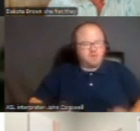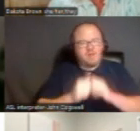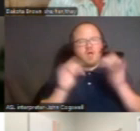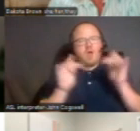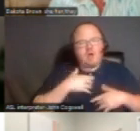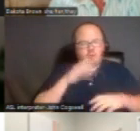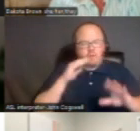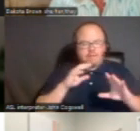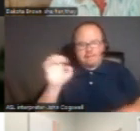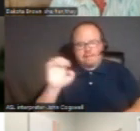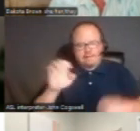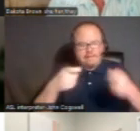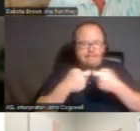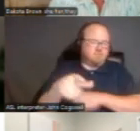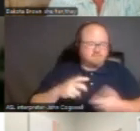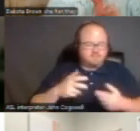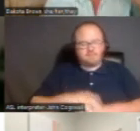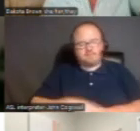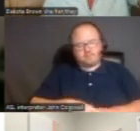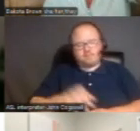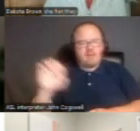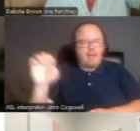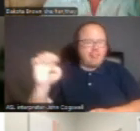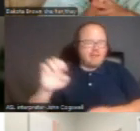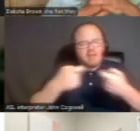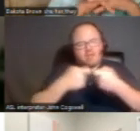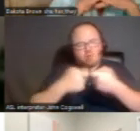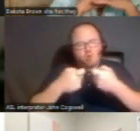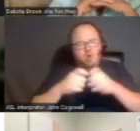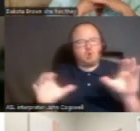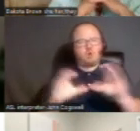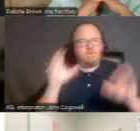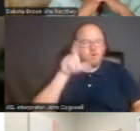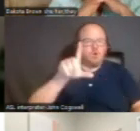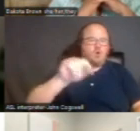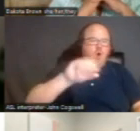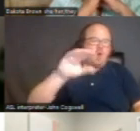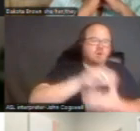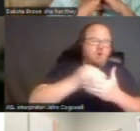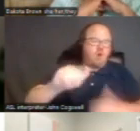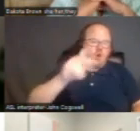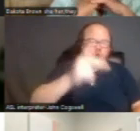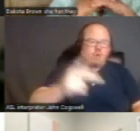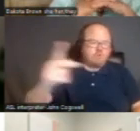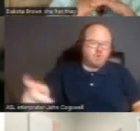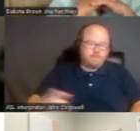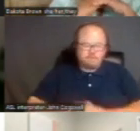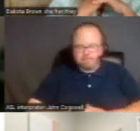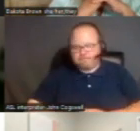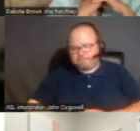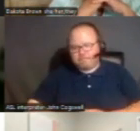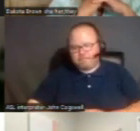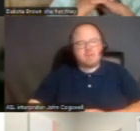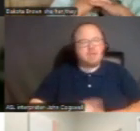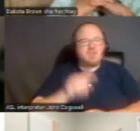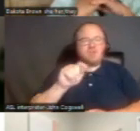electronic because this is a electronic certificate for $20 Krispy Kreme. And Tana is going to draw one of those